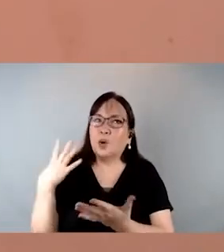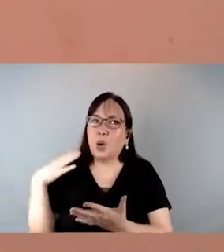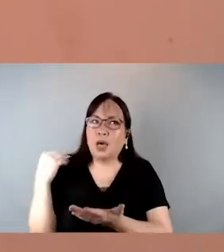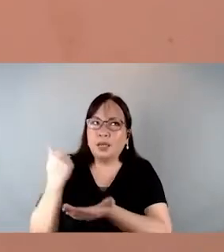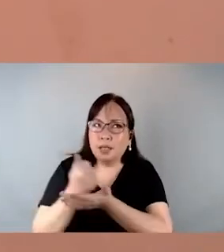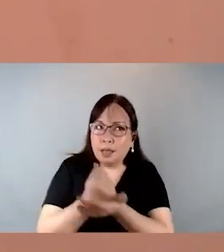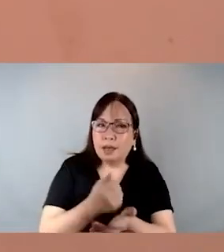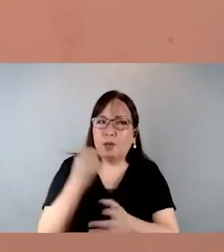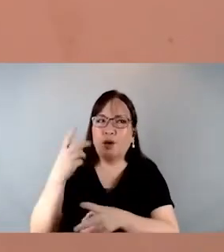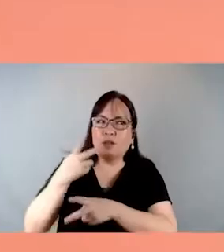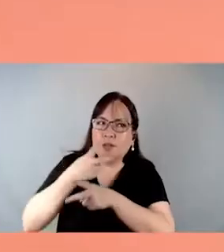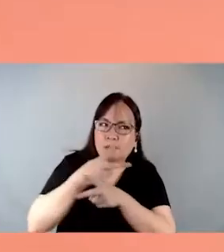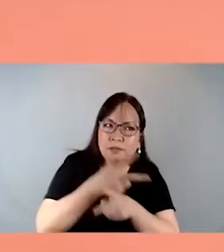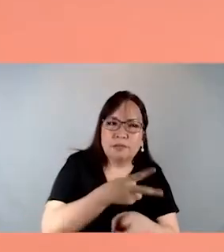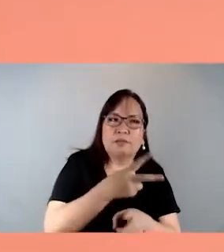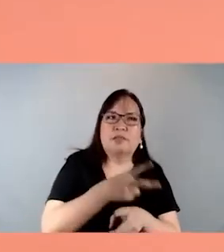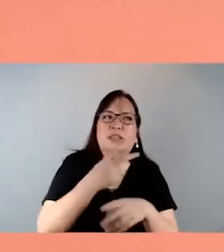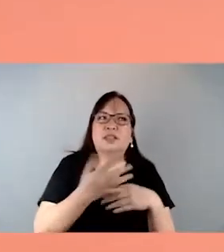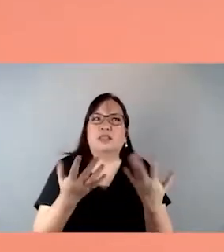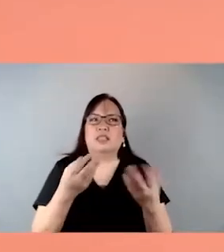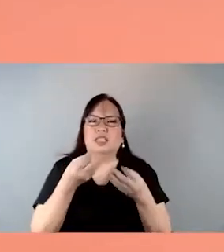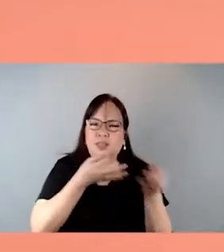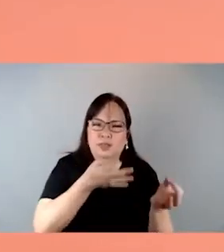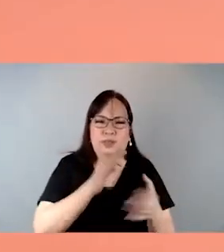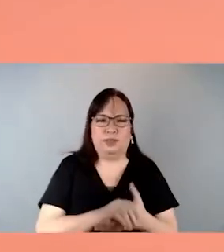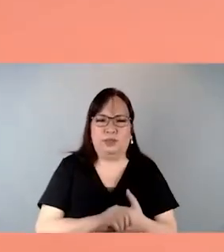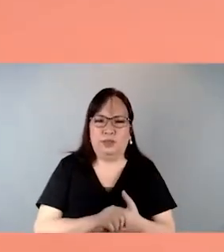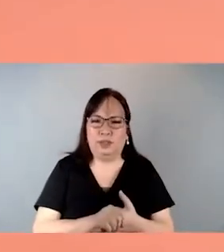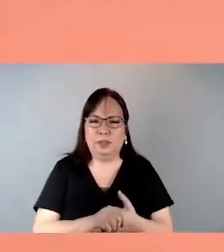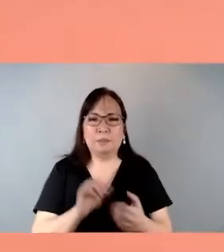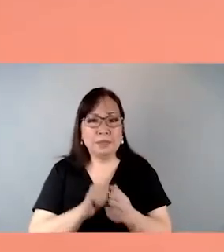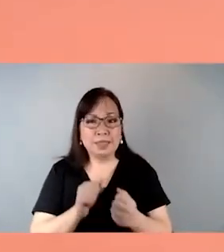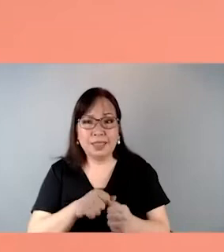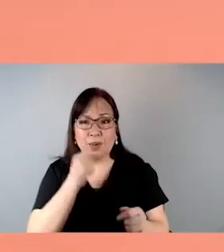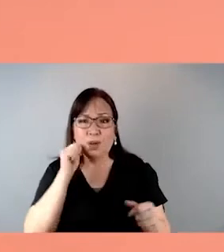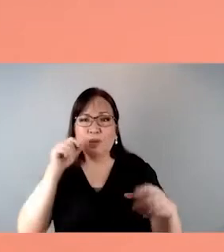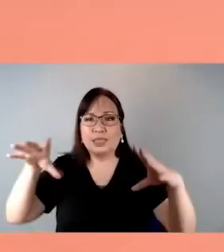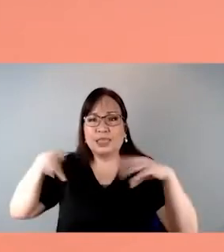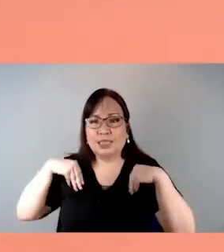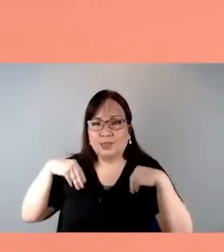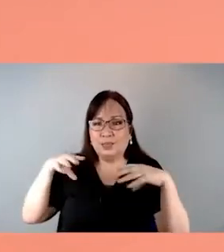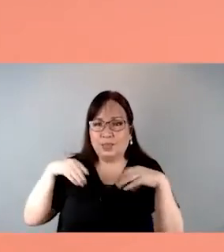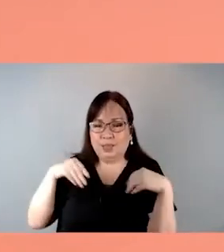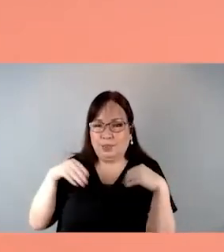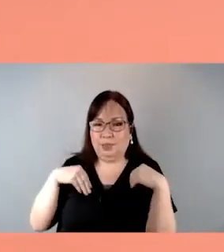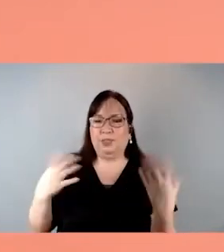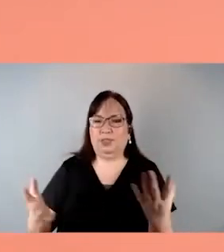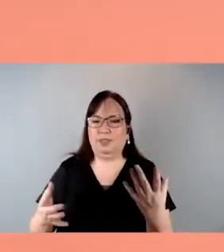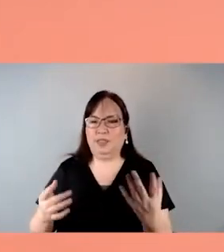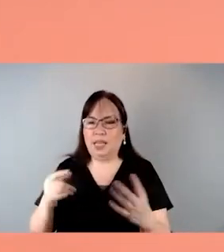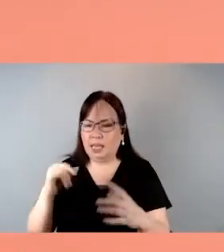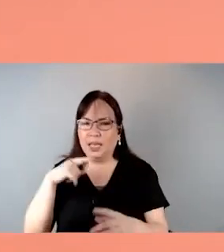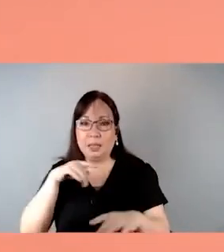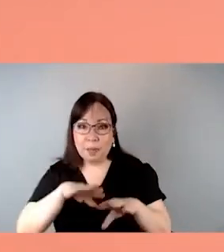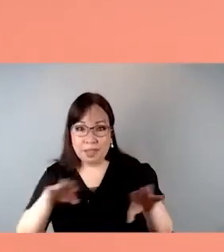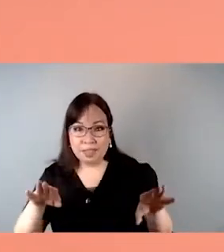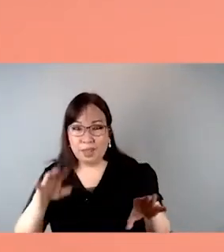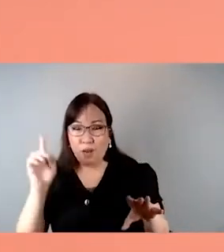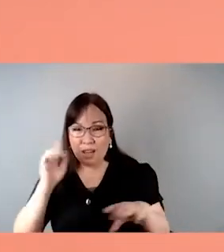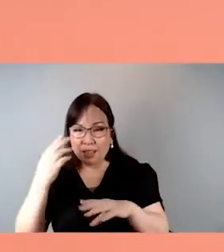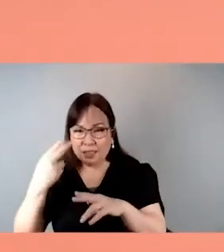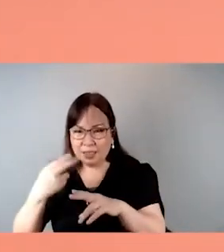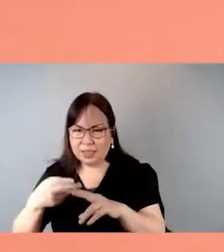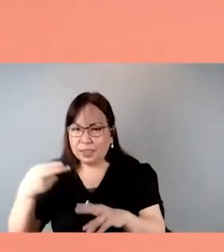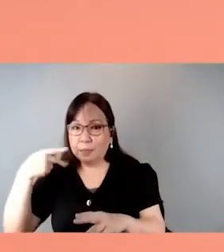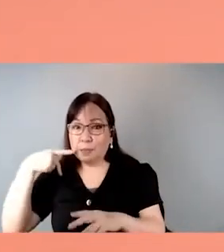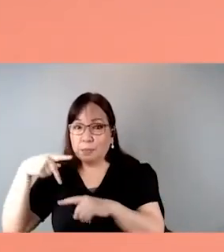or her needs and relief. Notice, it also refers to the child as it. Again, children were